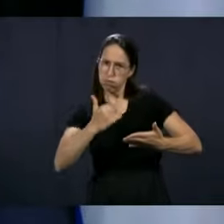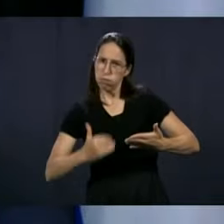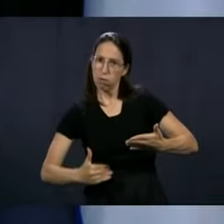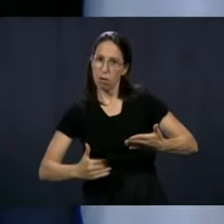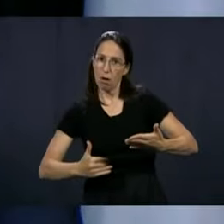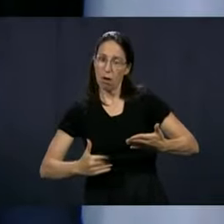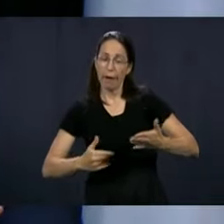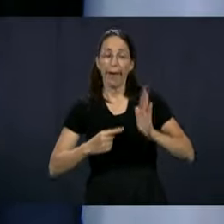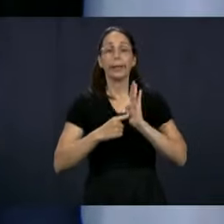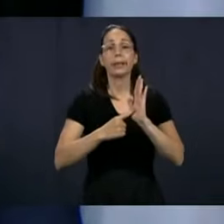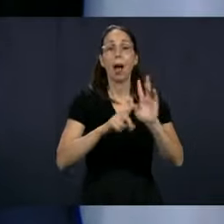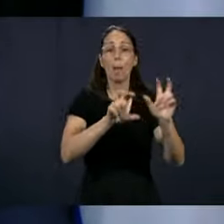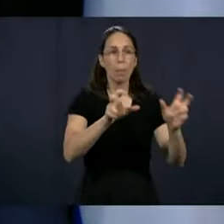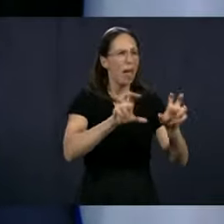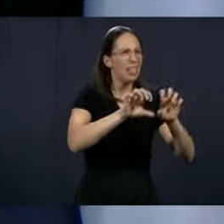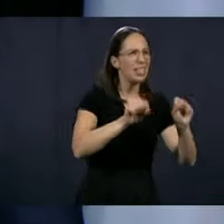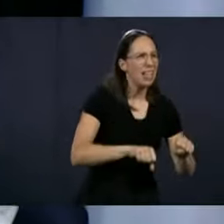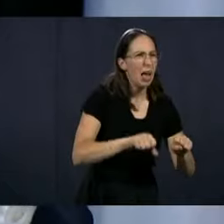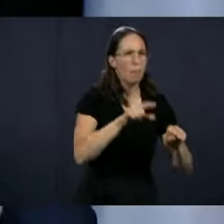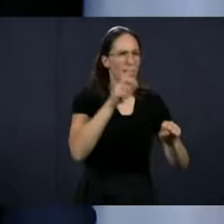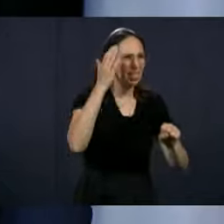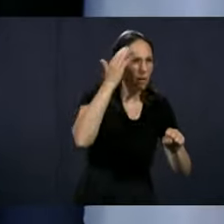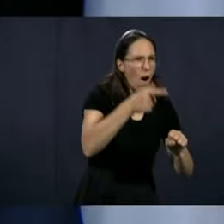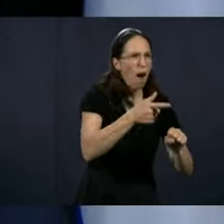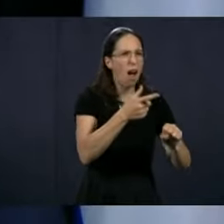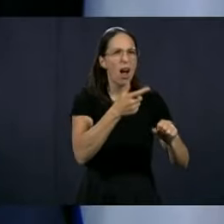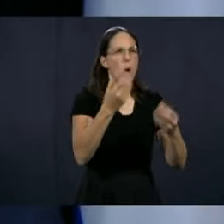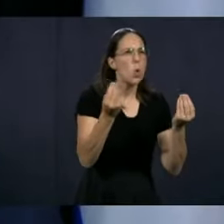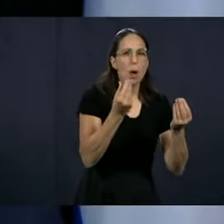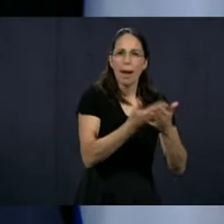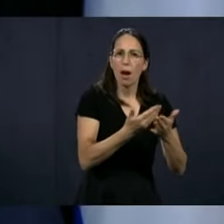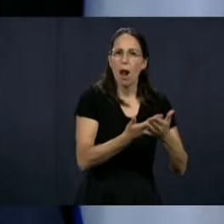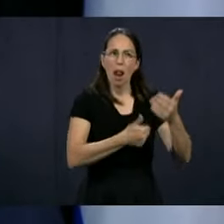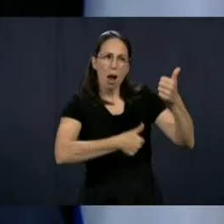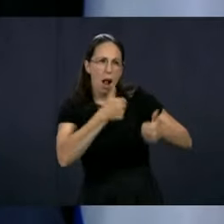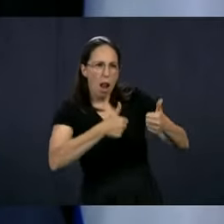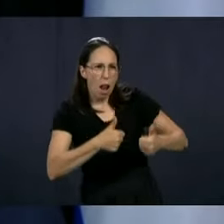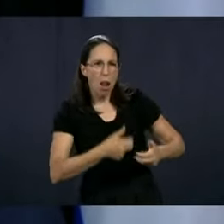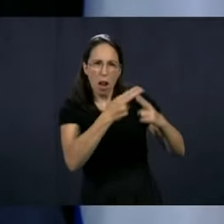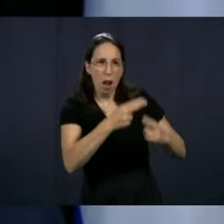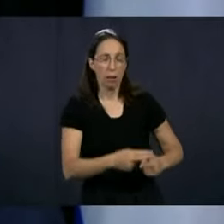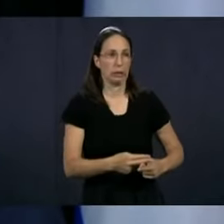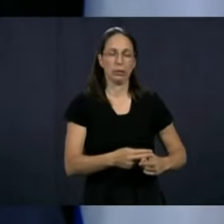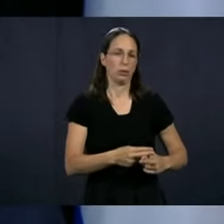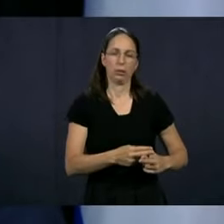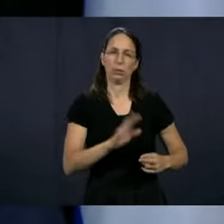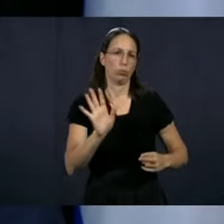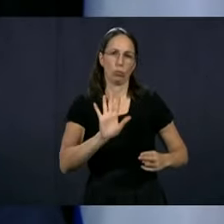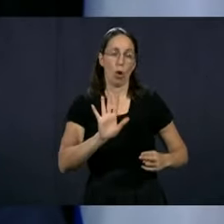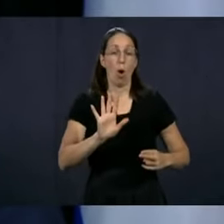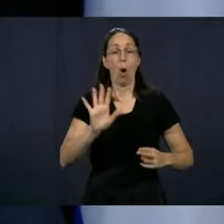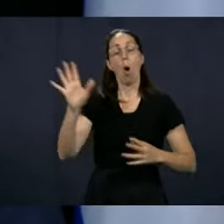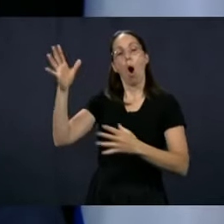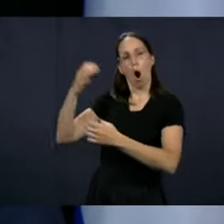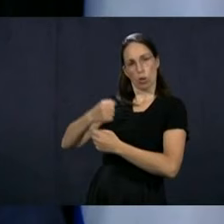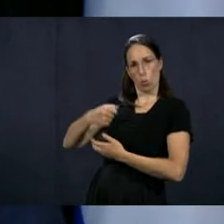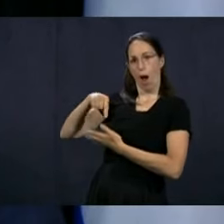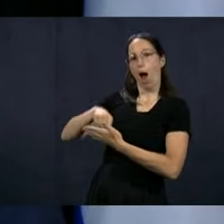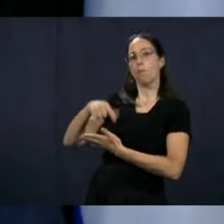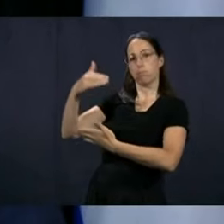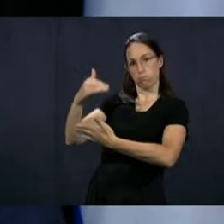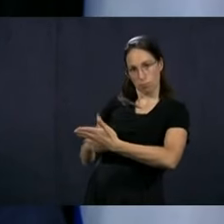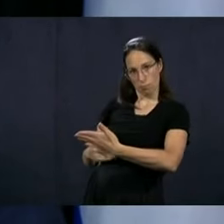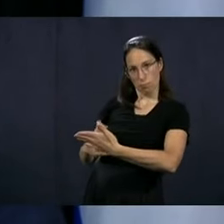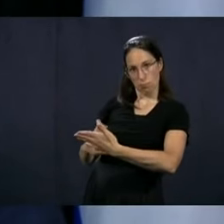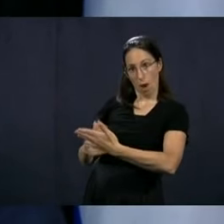in our systems, you know, looking for that data, this teacher, that school, it's not necessarily done. It's on the basis of